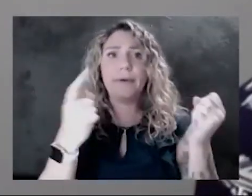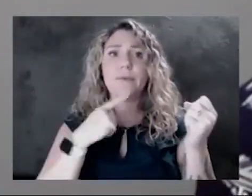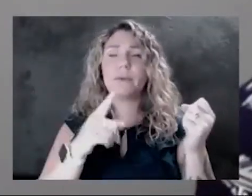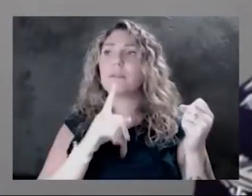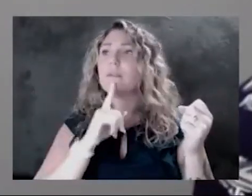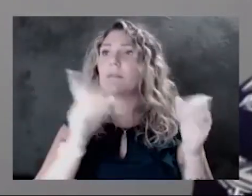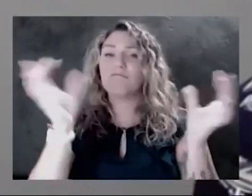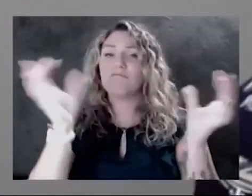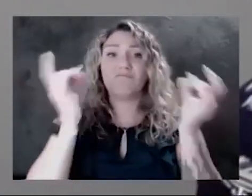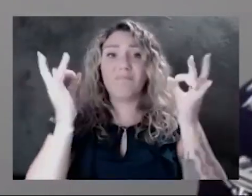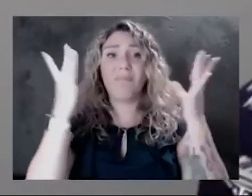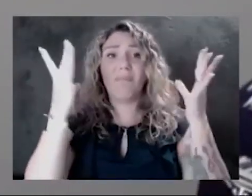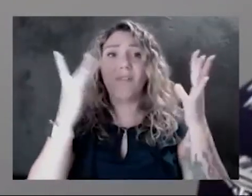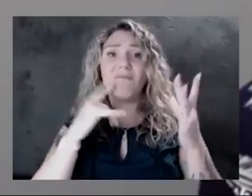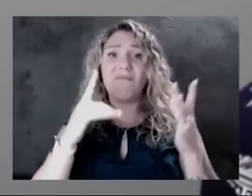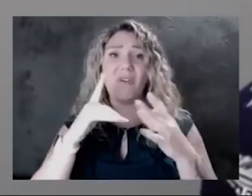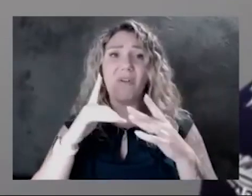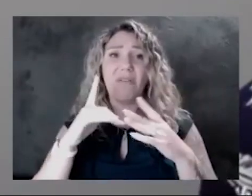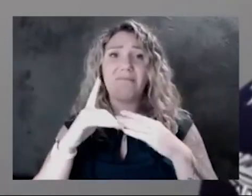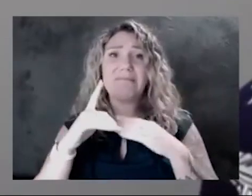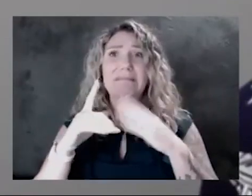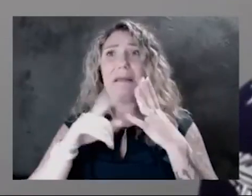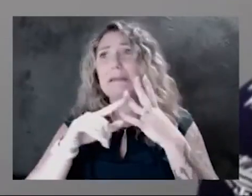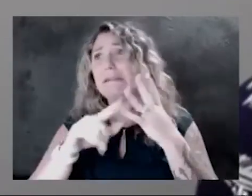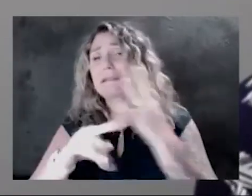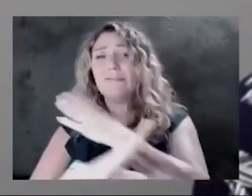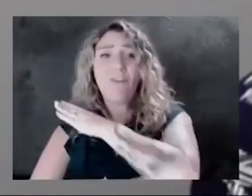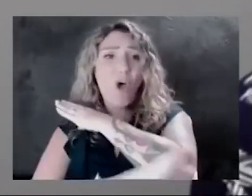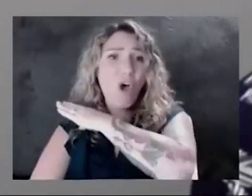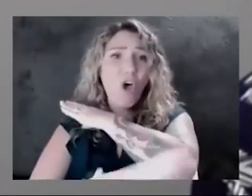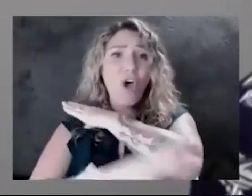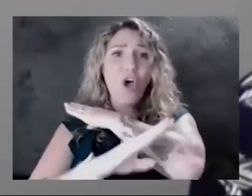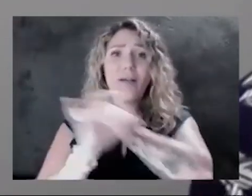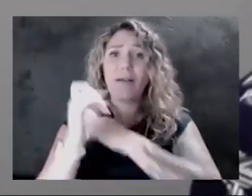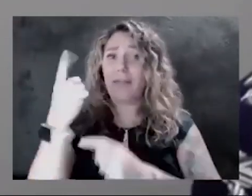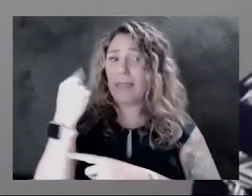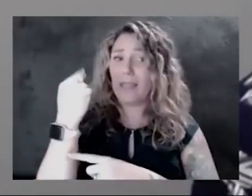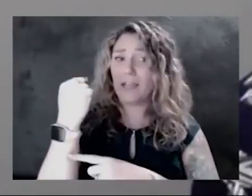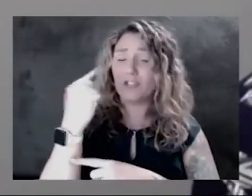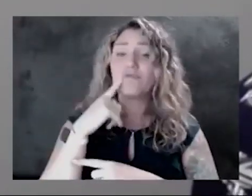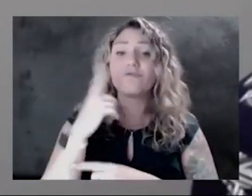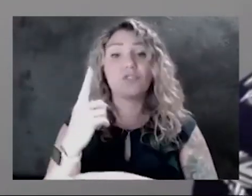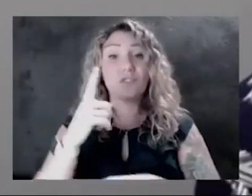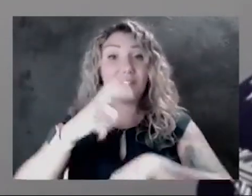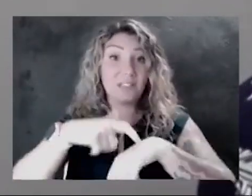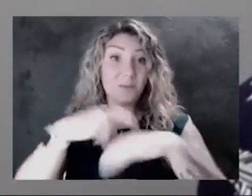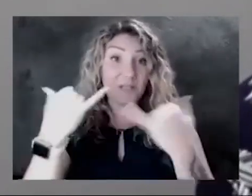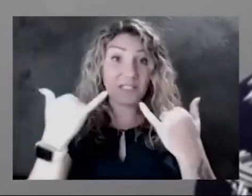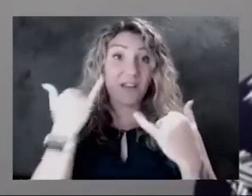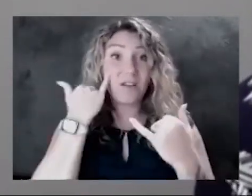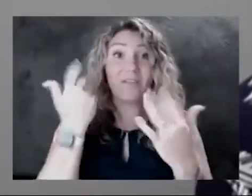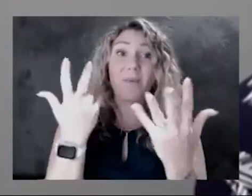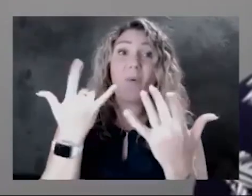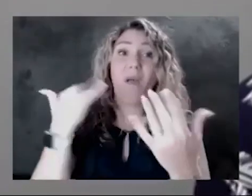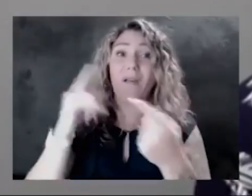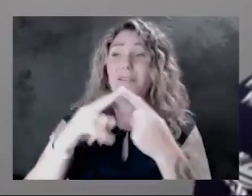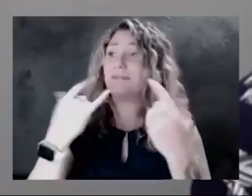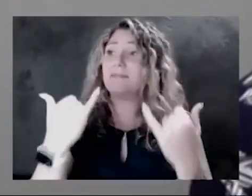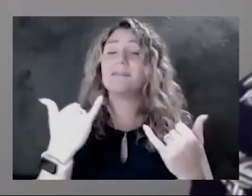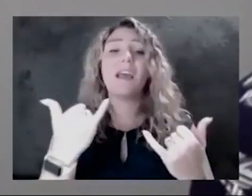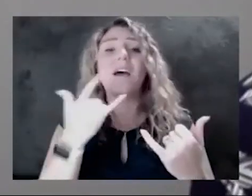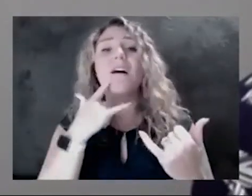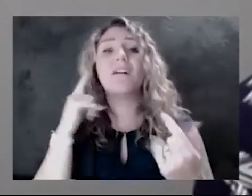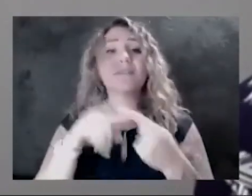catastrophic late fall and winter again, just like last year. So the time is now. If you've waited till now to see if it's safe, the time is now to get